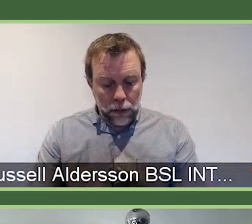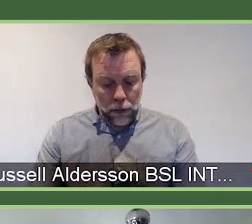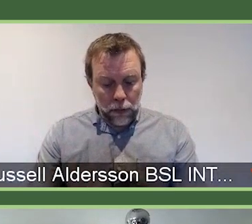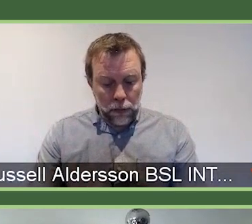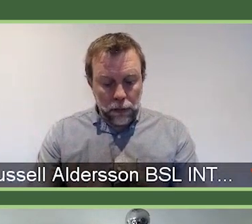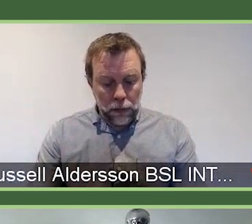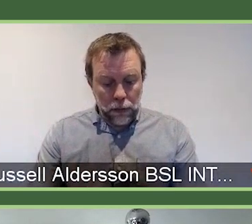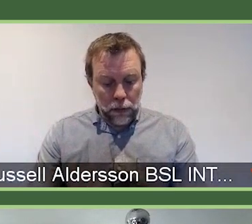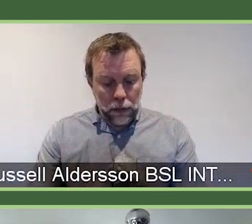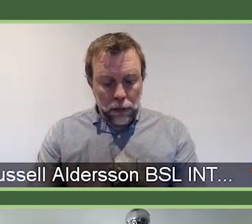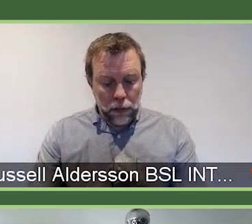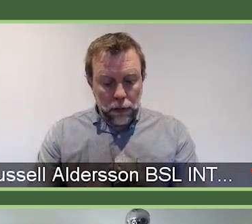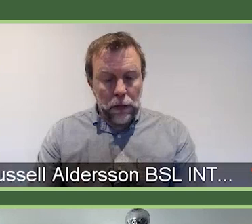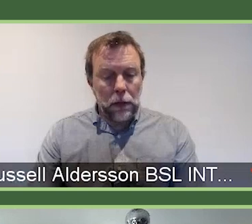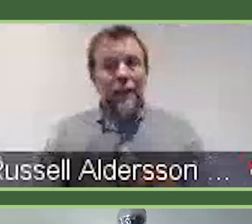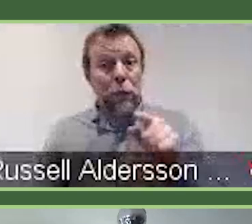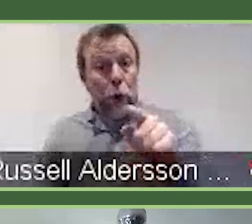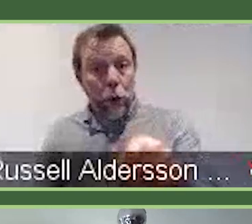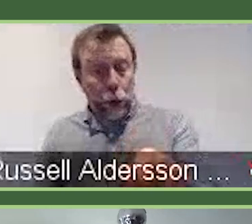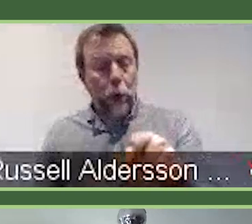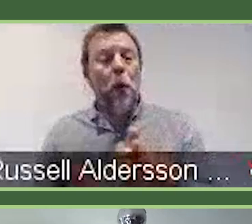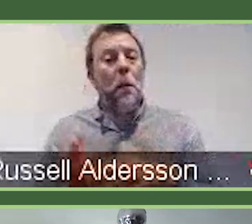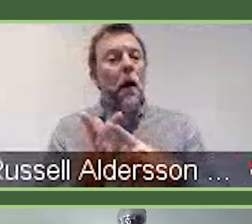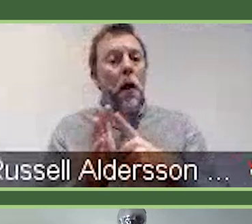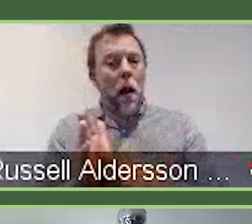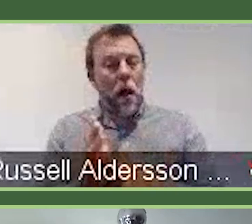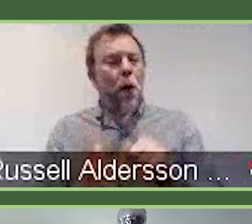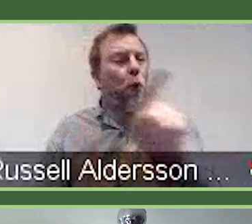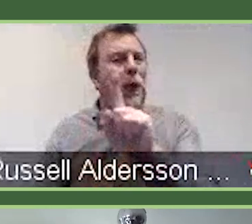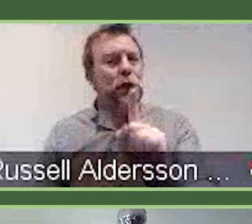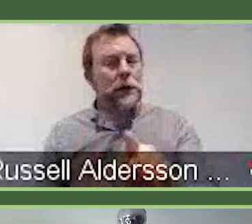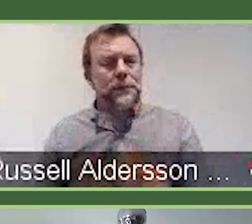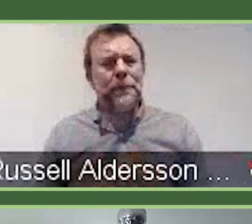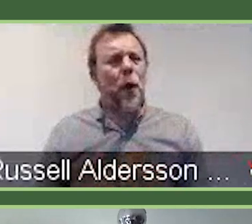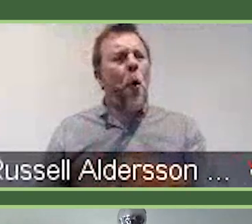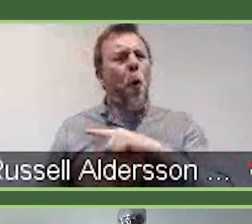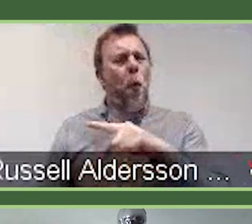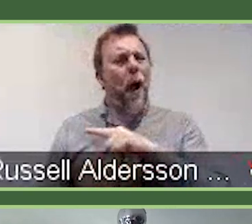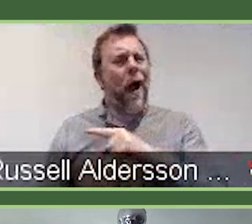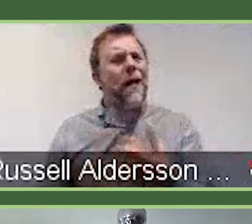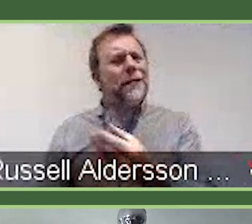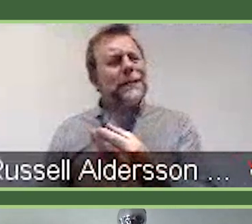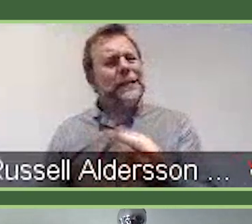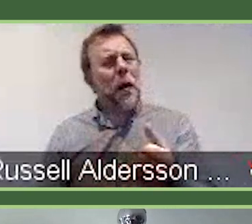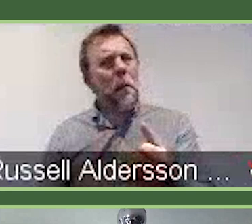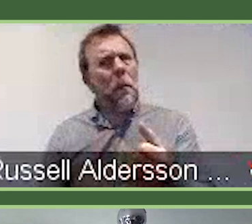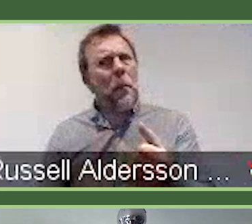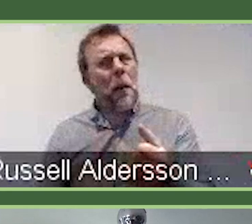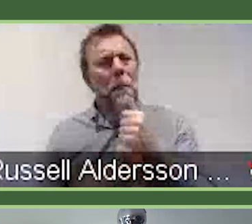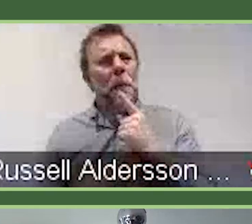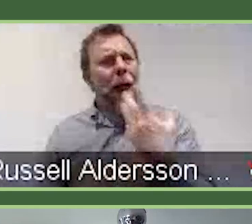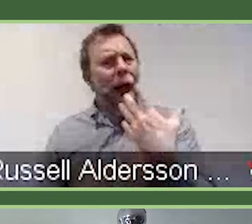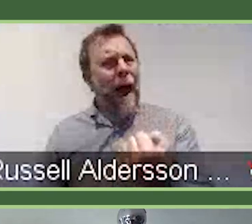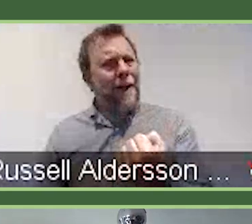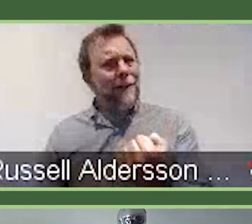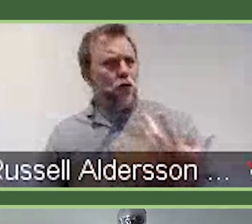So, this one will be for you, Michael. And the question is, why are some current Wellcome grant holders being allowed to apply for a career